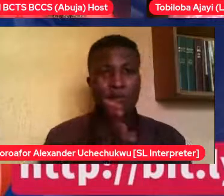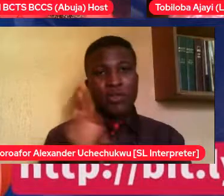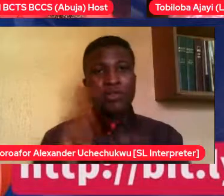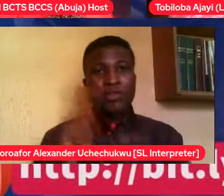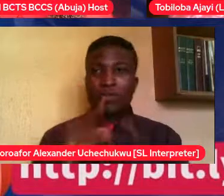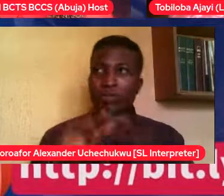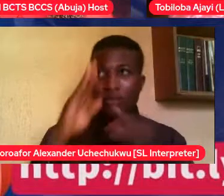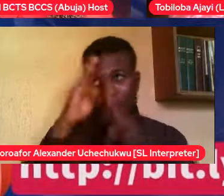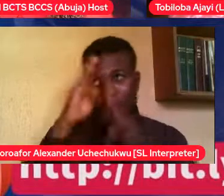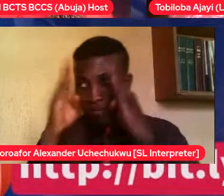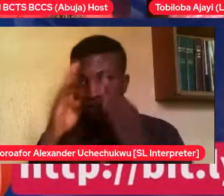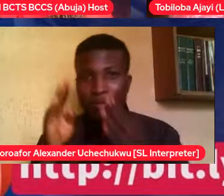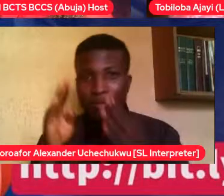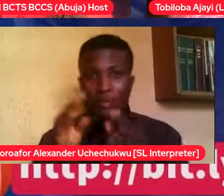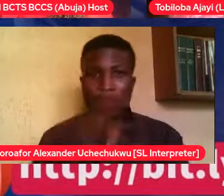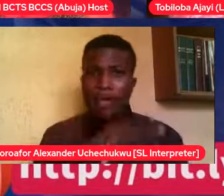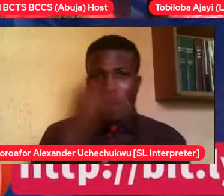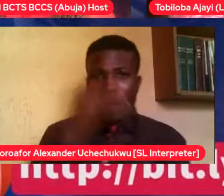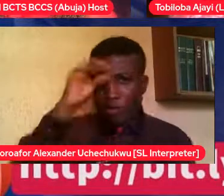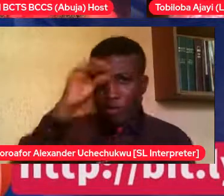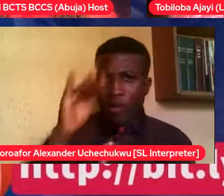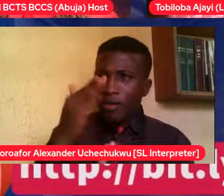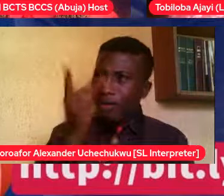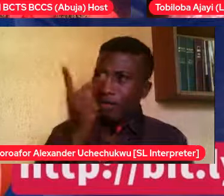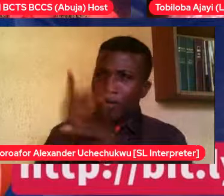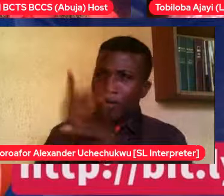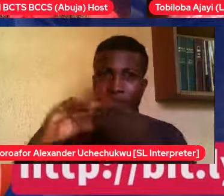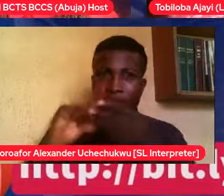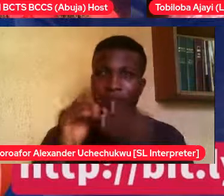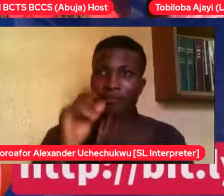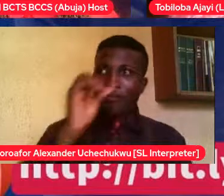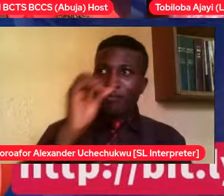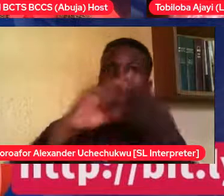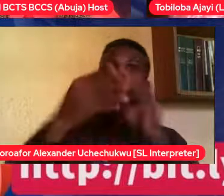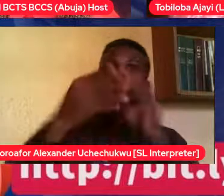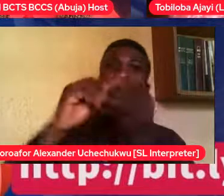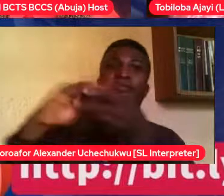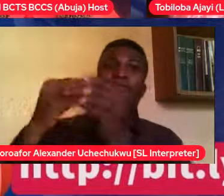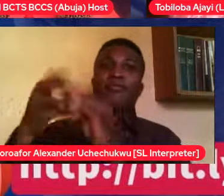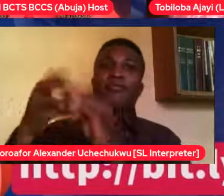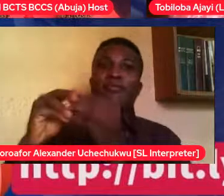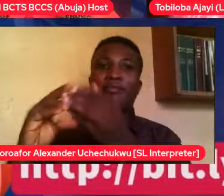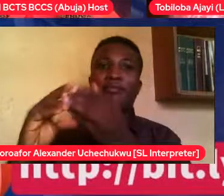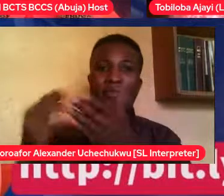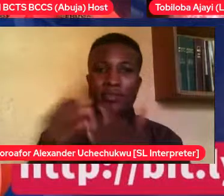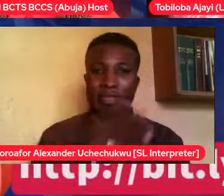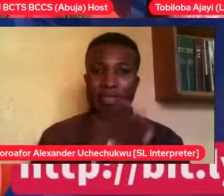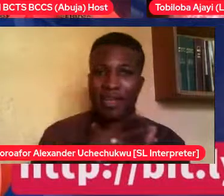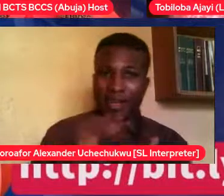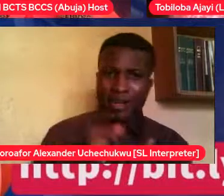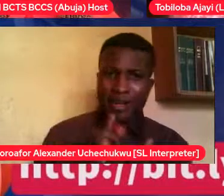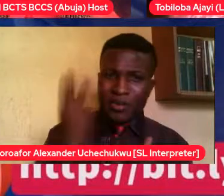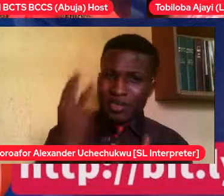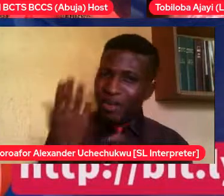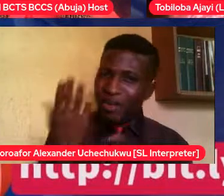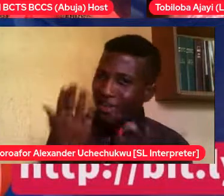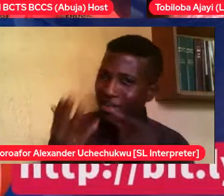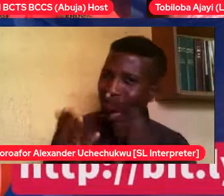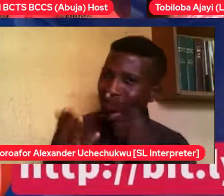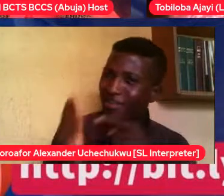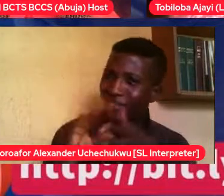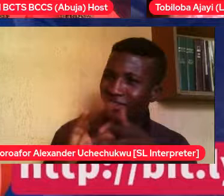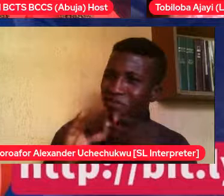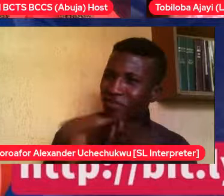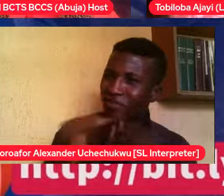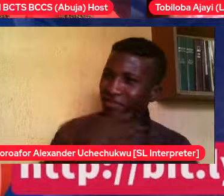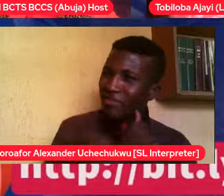So I was like, this boy must really like Leila. Who is Leila? And I don't understand how to deal with children with Down